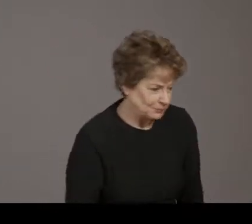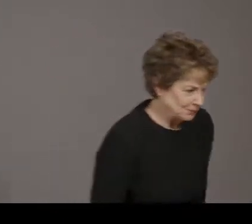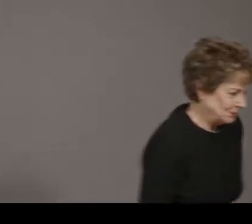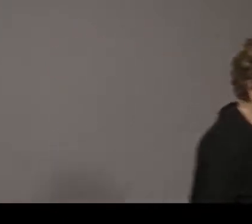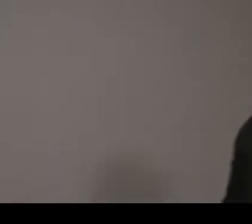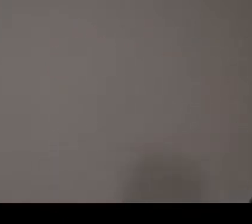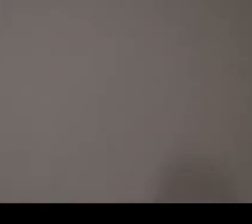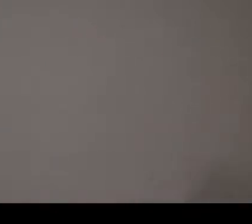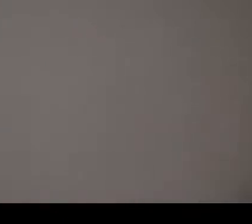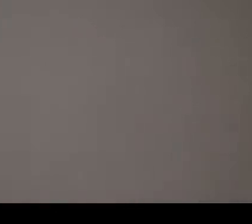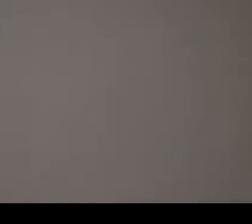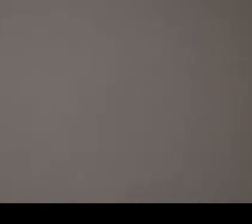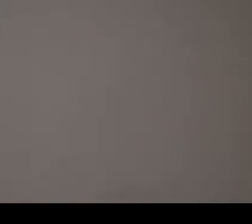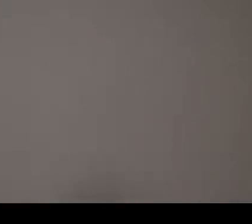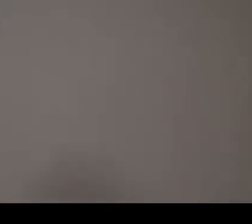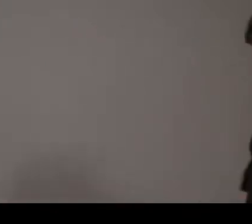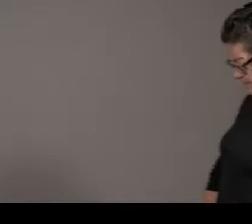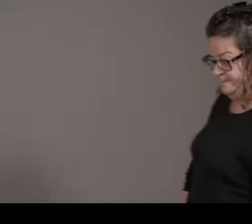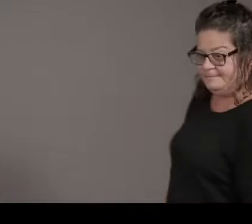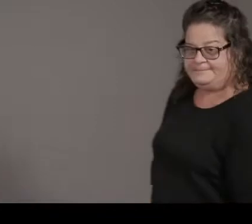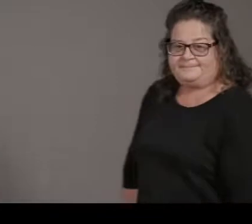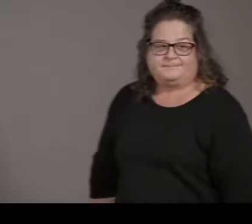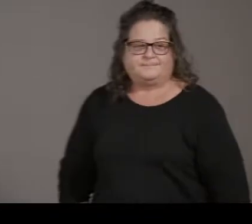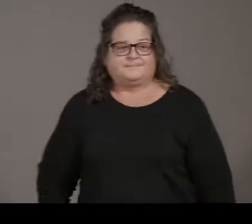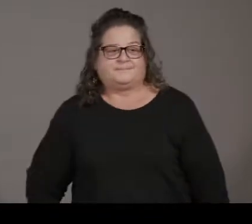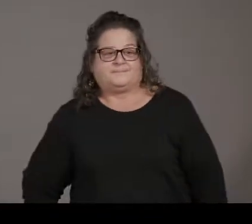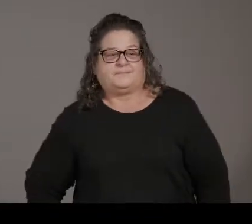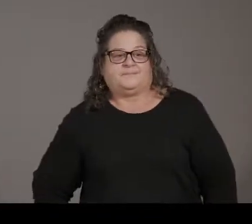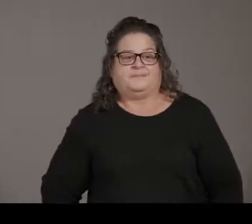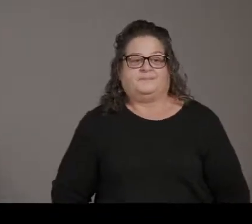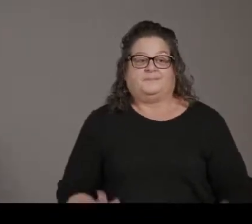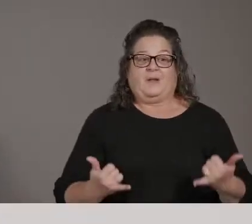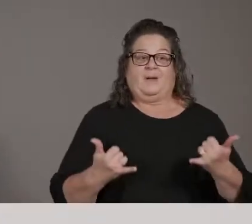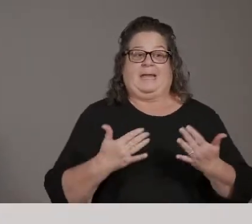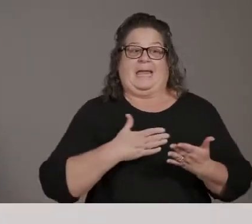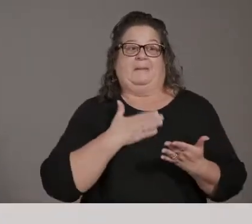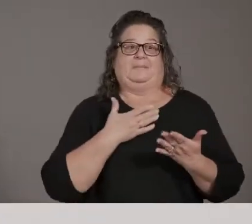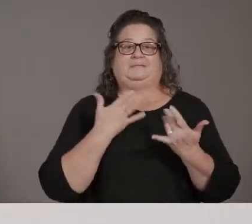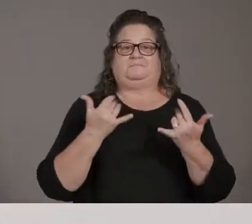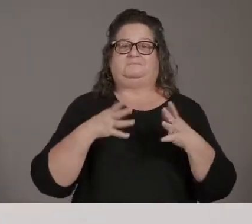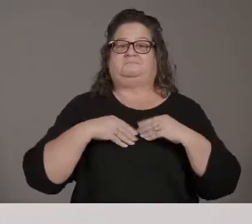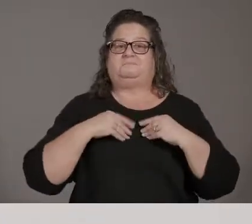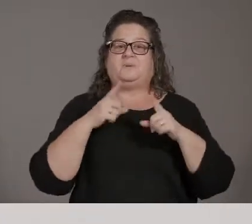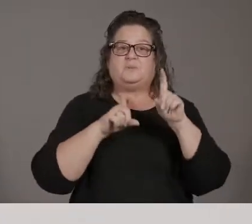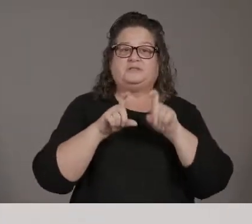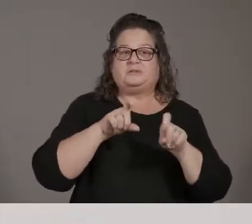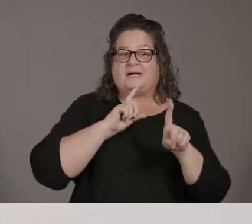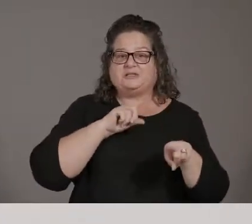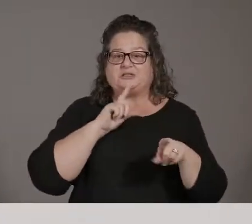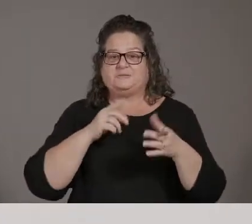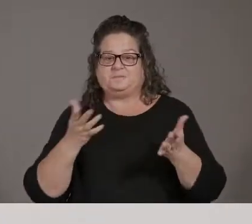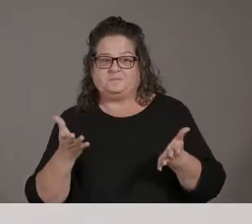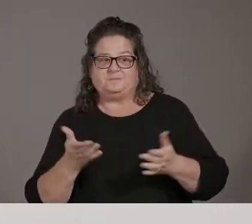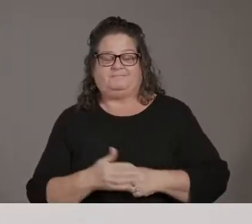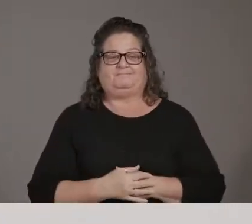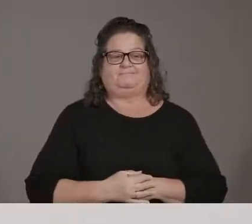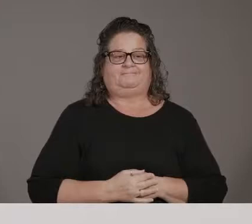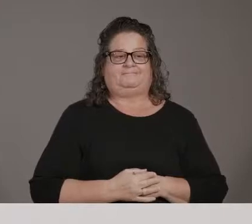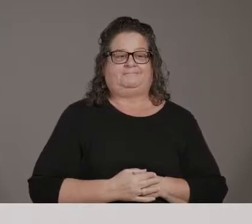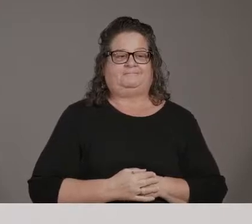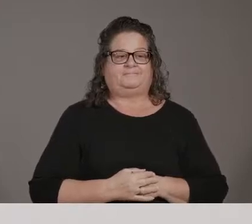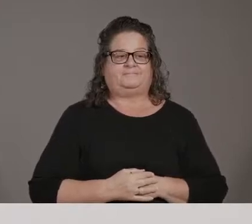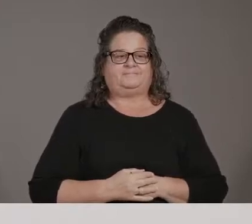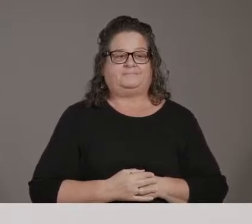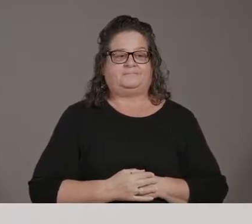sleeve. And with that, I'm happy to take any questions. Thank you, Dr. Christ. Our first question is